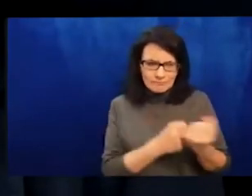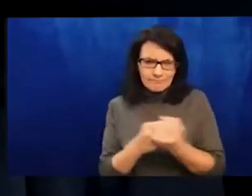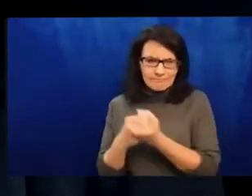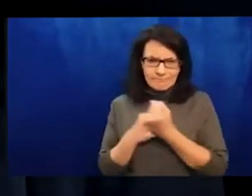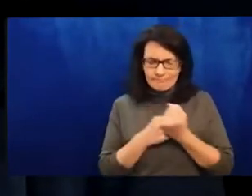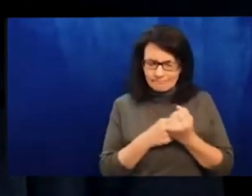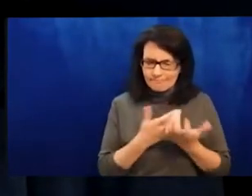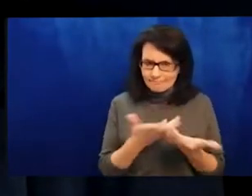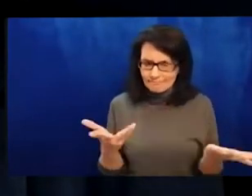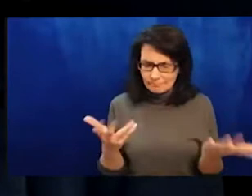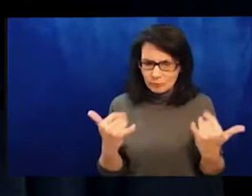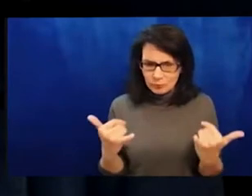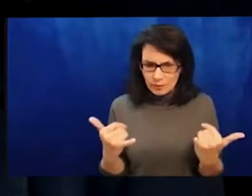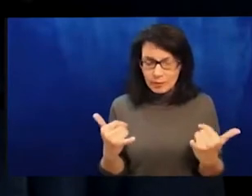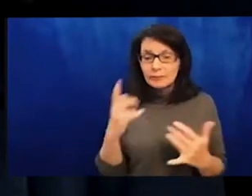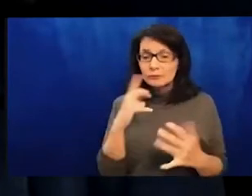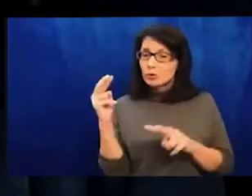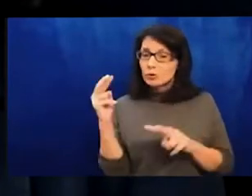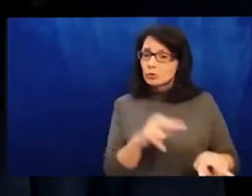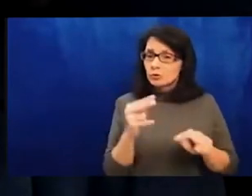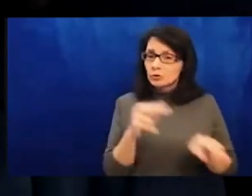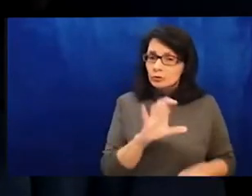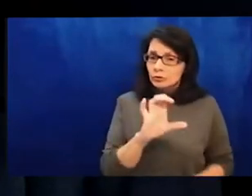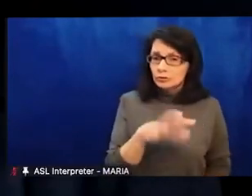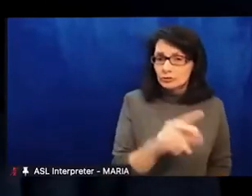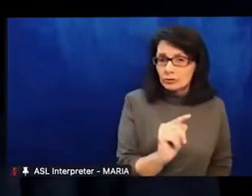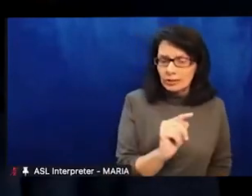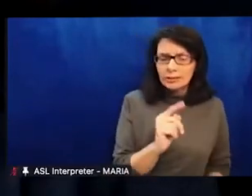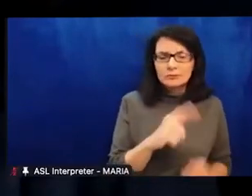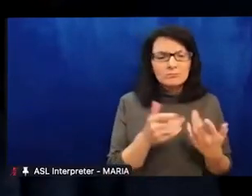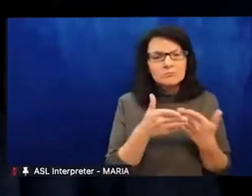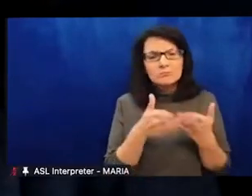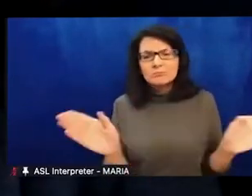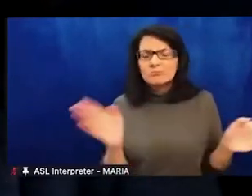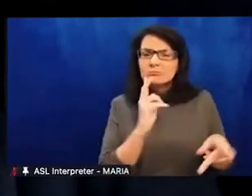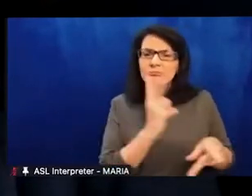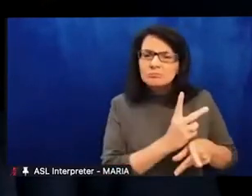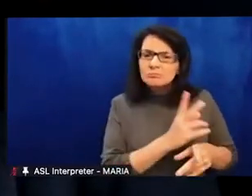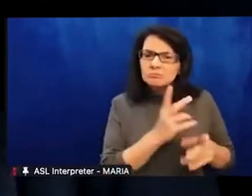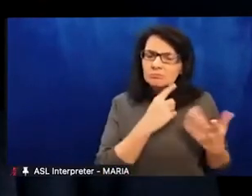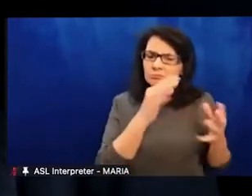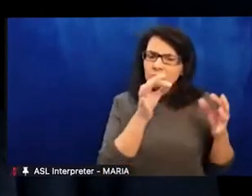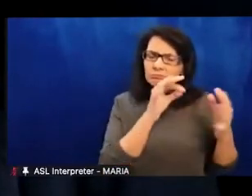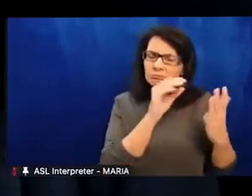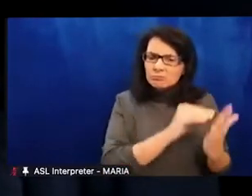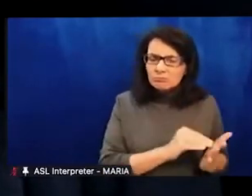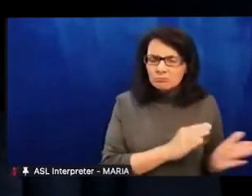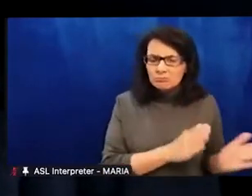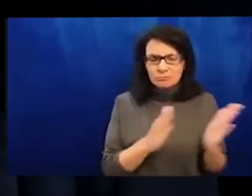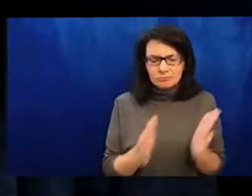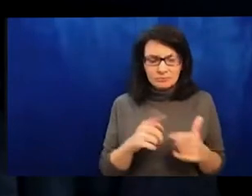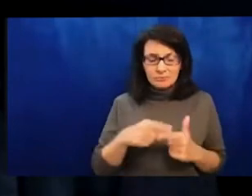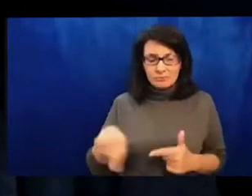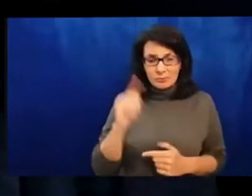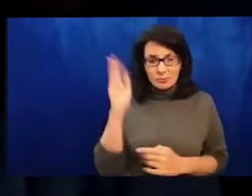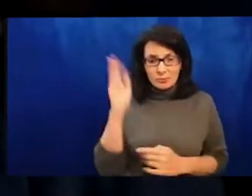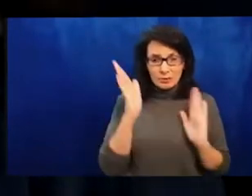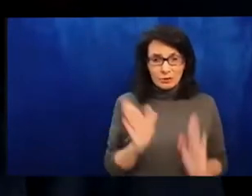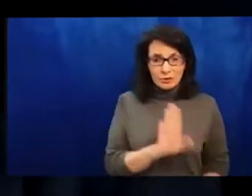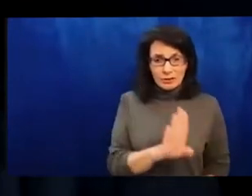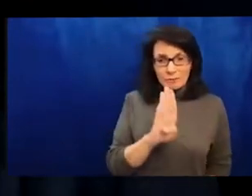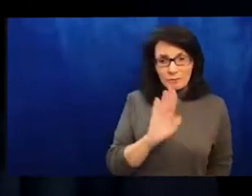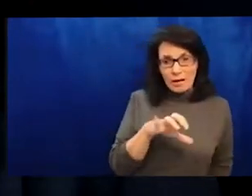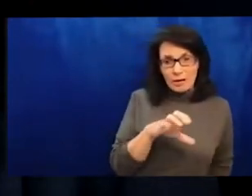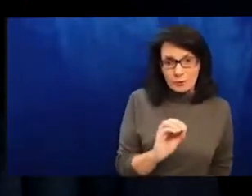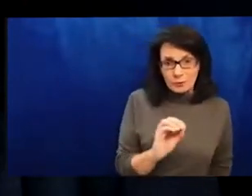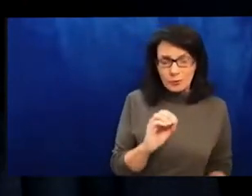and at the New School, I want to thank you all for joining us, our speakers, our accessibility providers, and the teams behind the scenes or in the